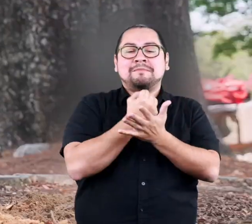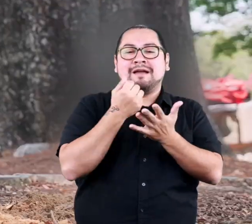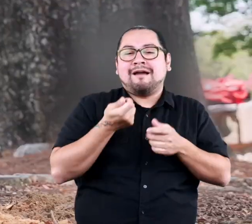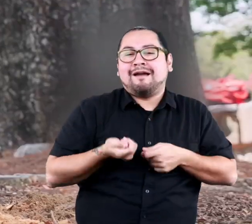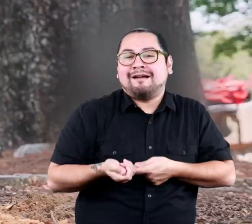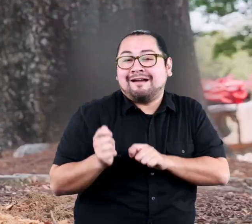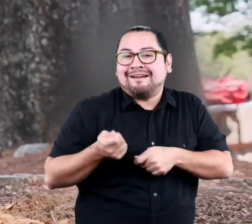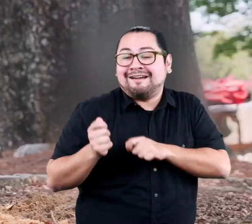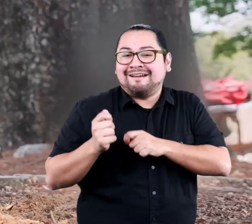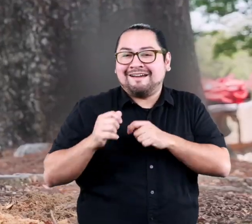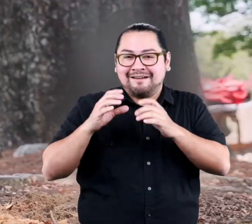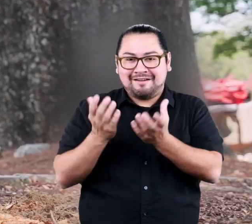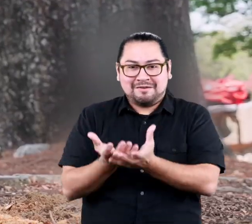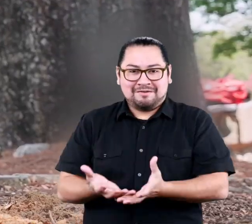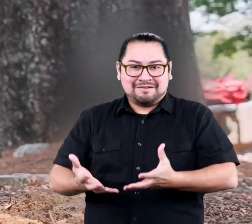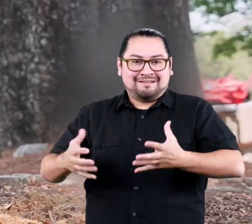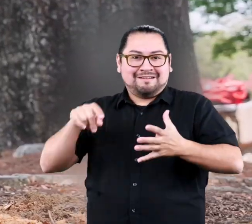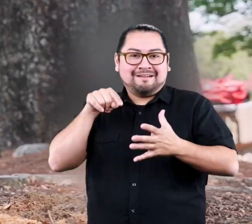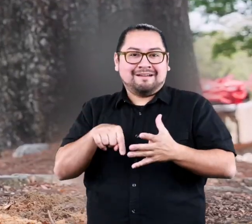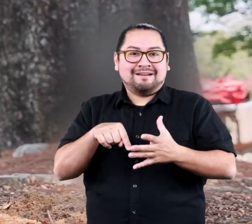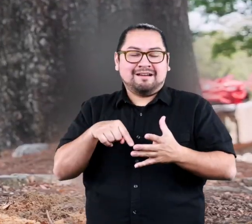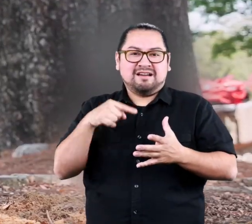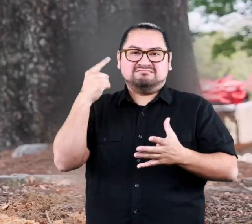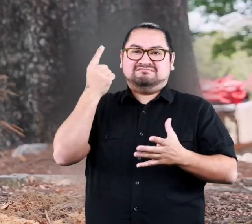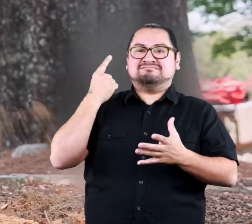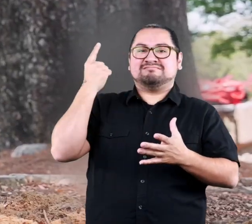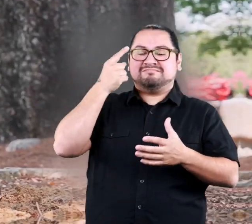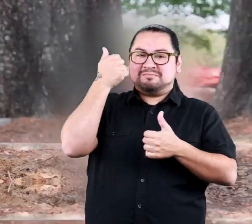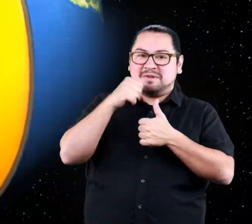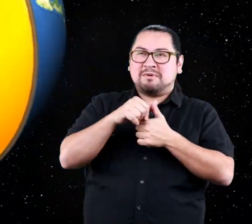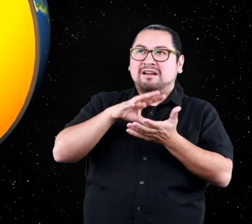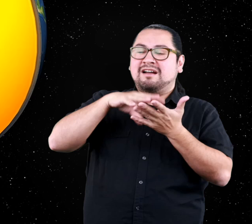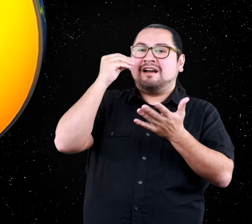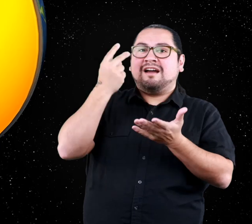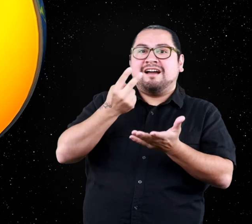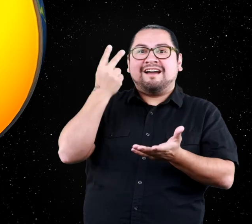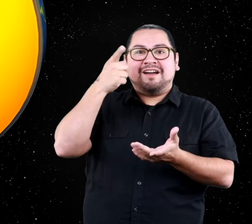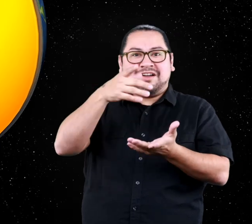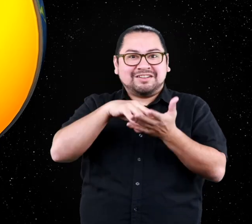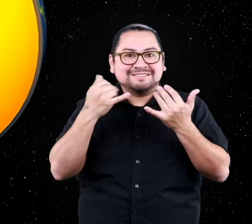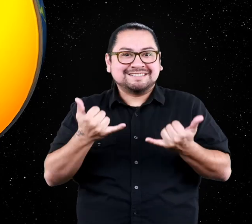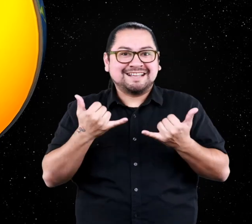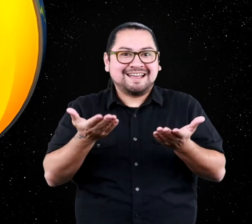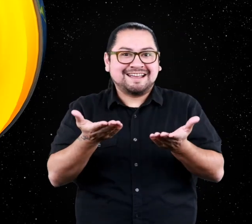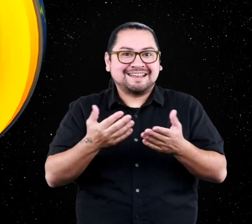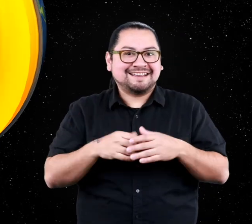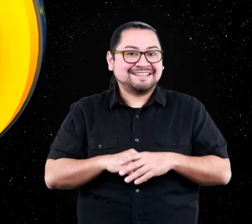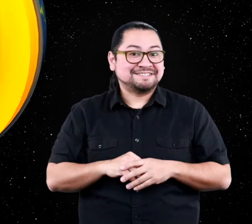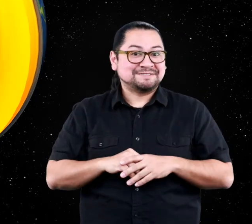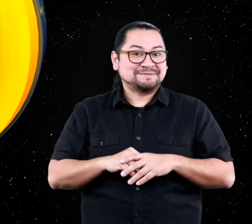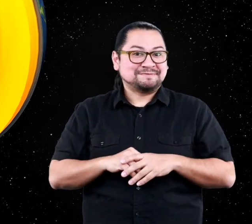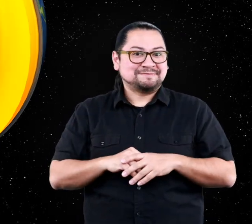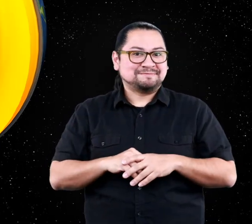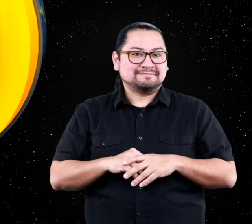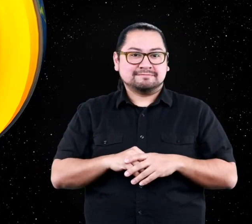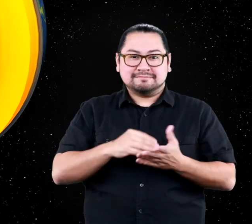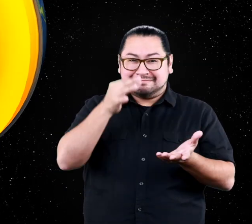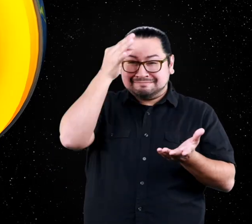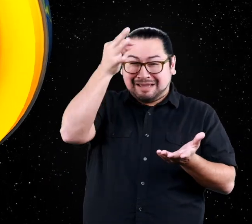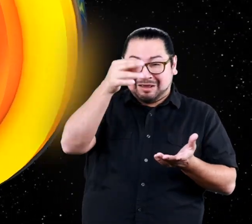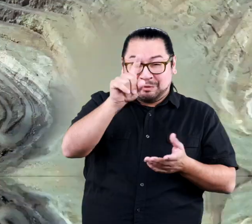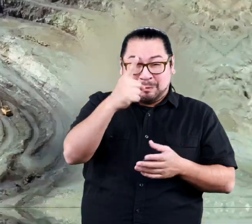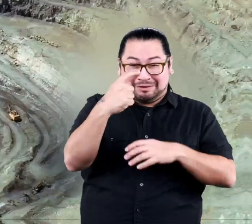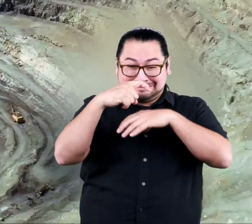and maybe even take a minute to dig a hole in the ground. That way, you can remember all about what you learned